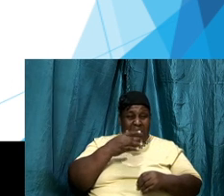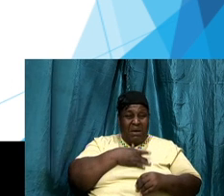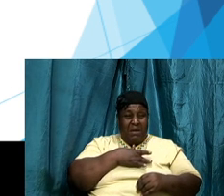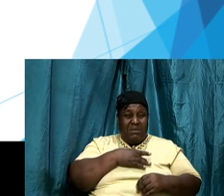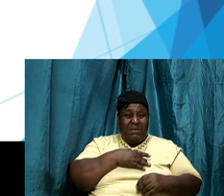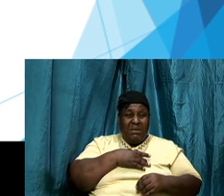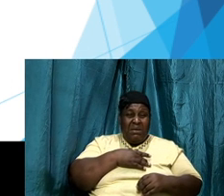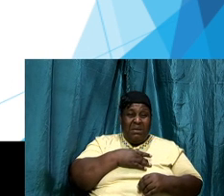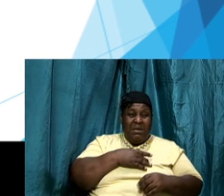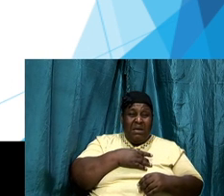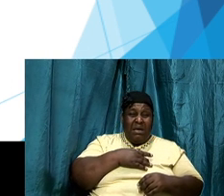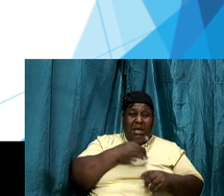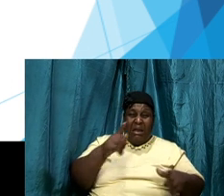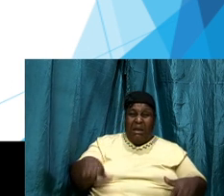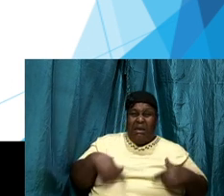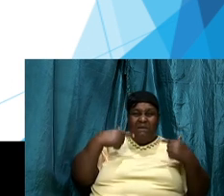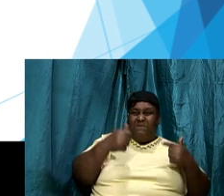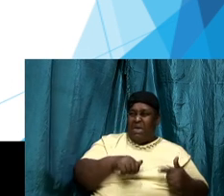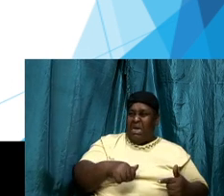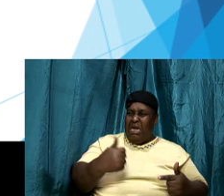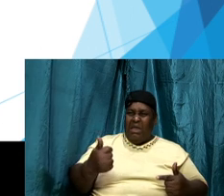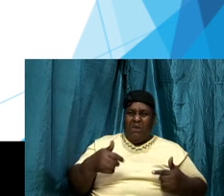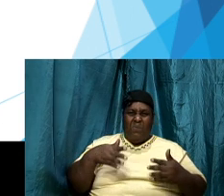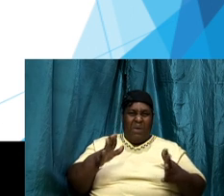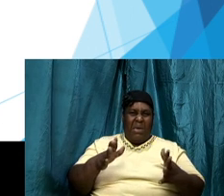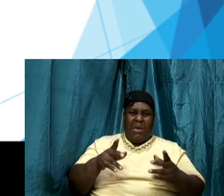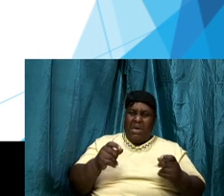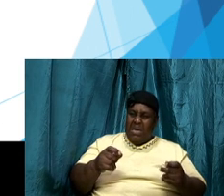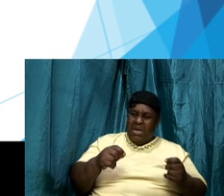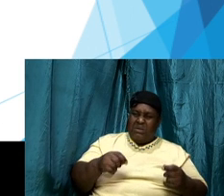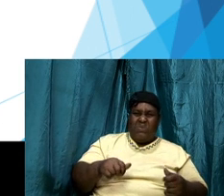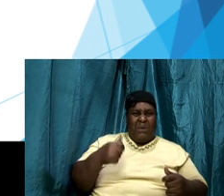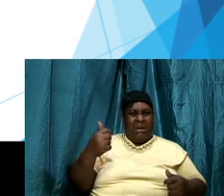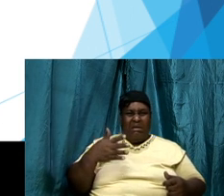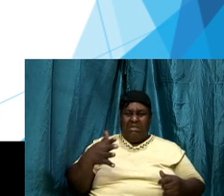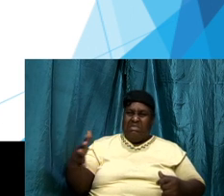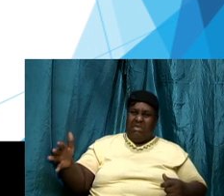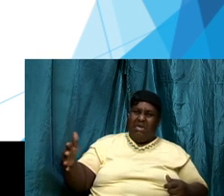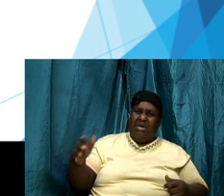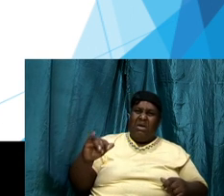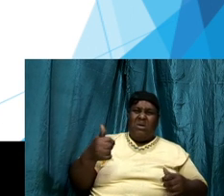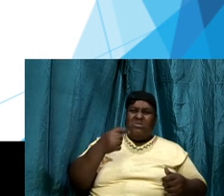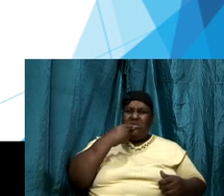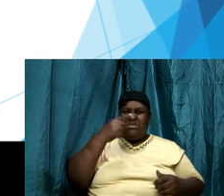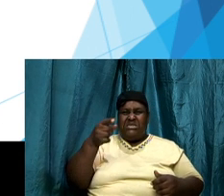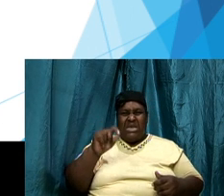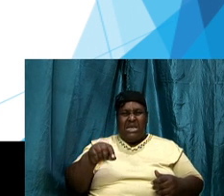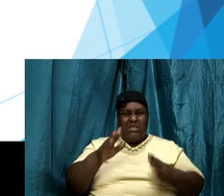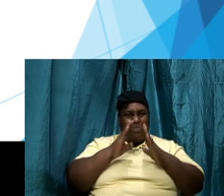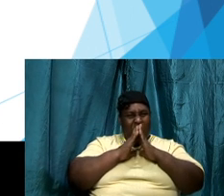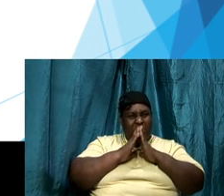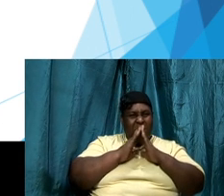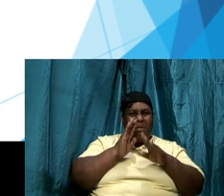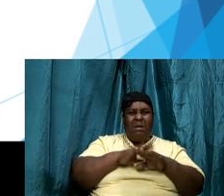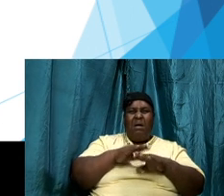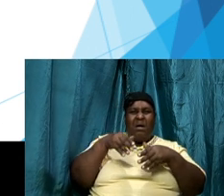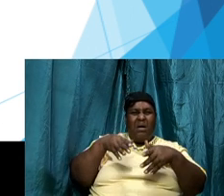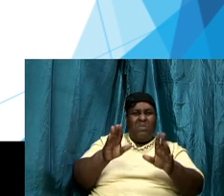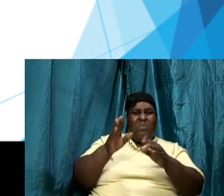blah blah blah but just just say this prayer and you're on your way to heaven that's a lie